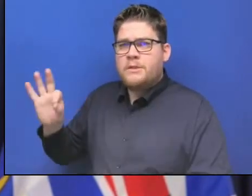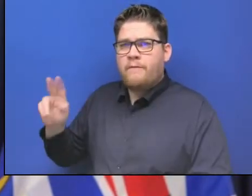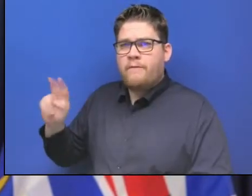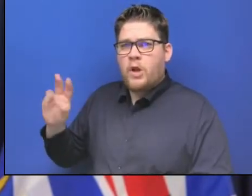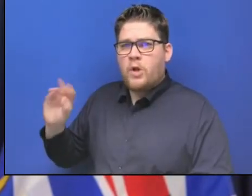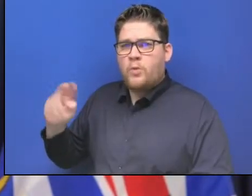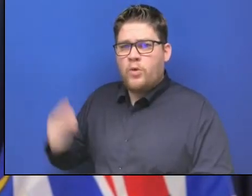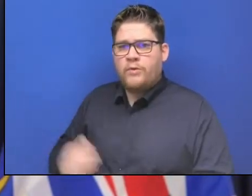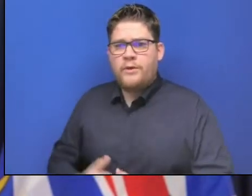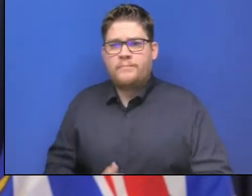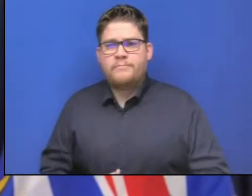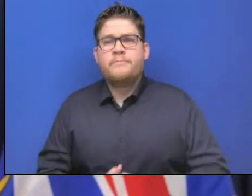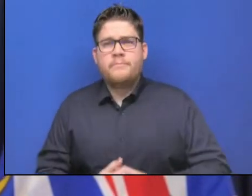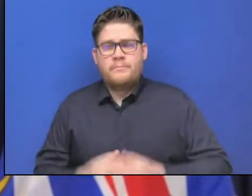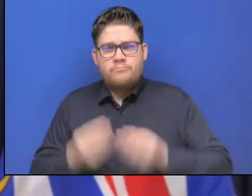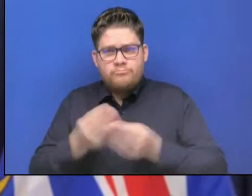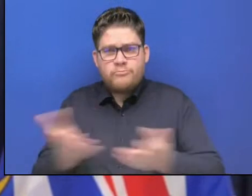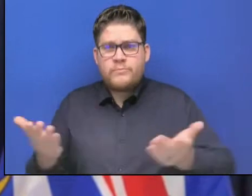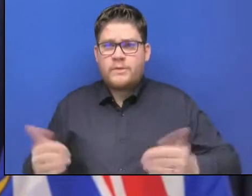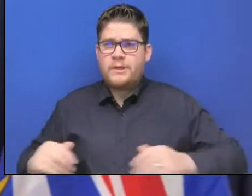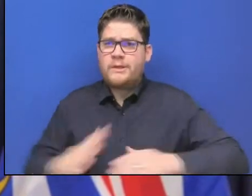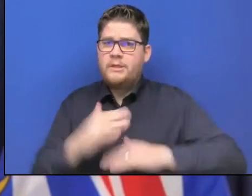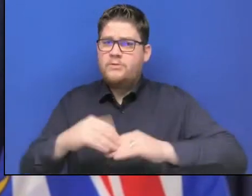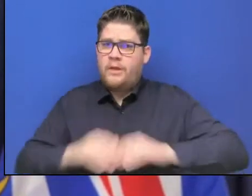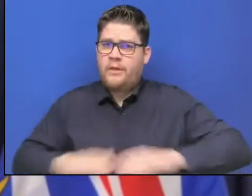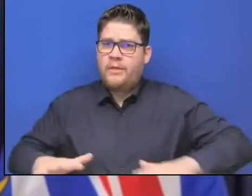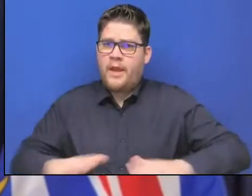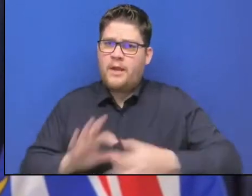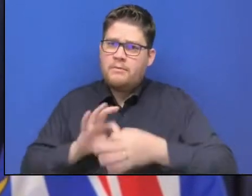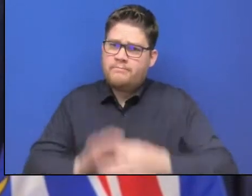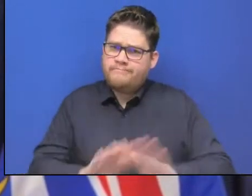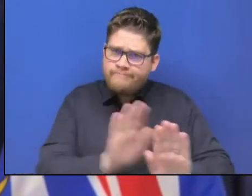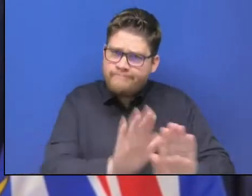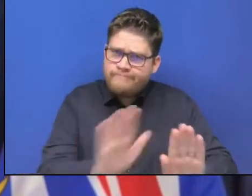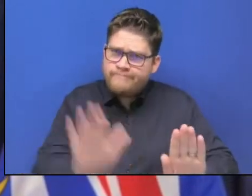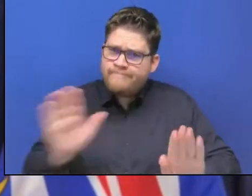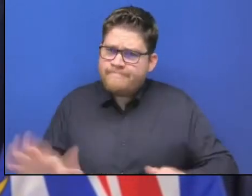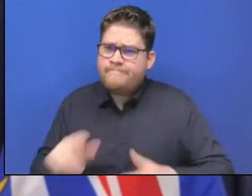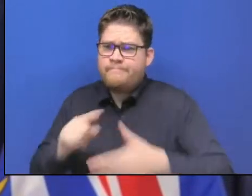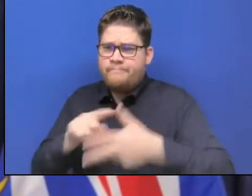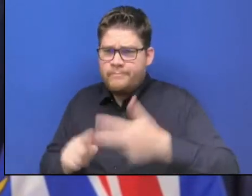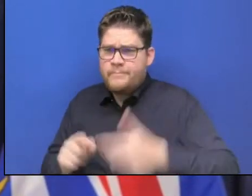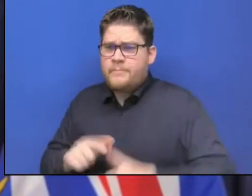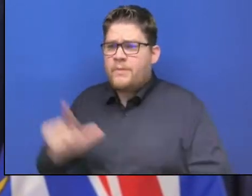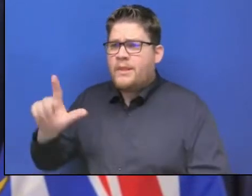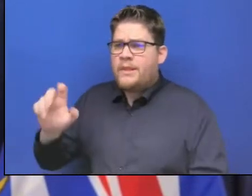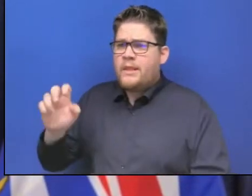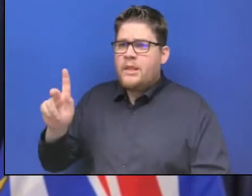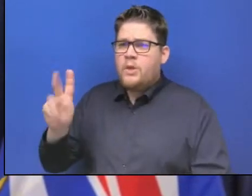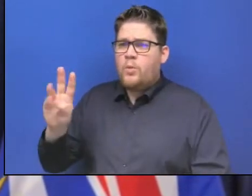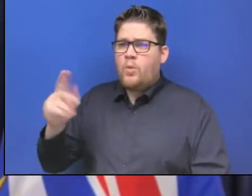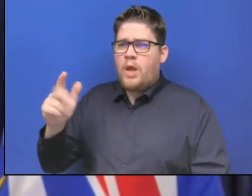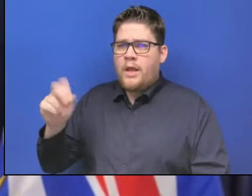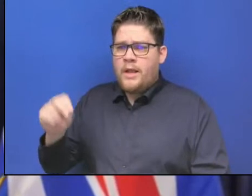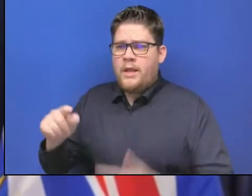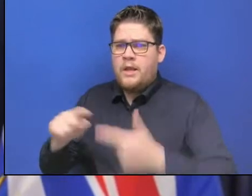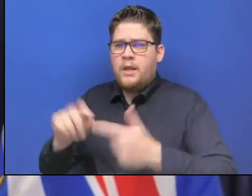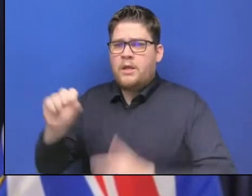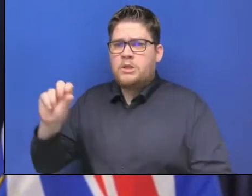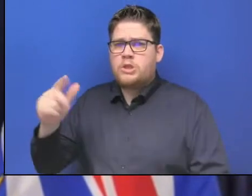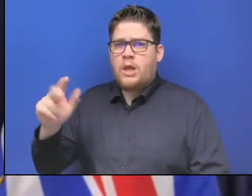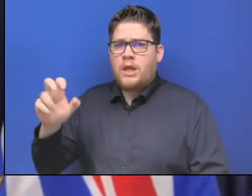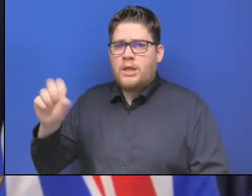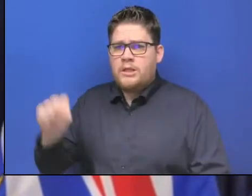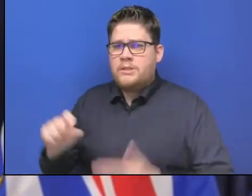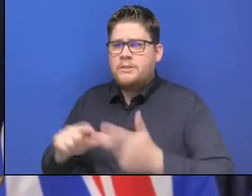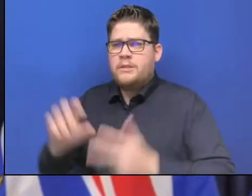everyone. I'm honoured to be here on the traditional territory of Songhees and the Squamalp First Nations. Over the next week, we're expecting a series of